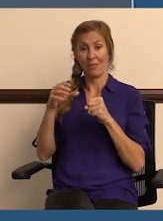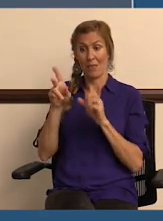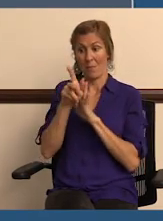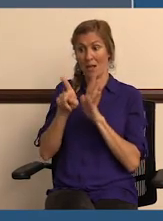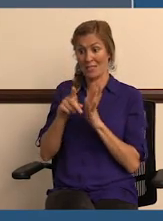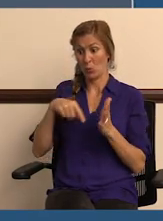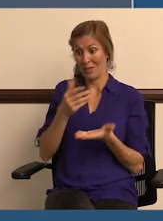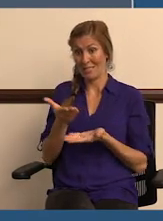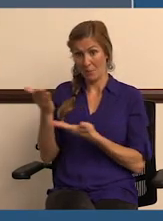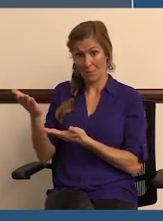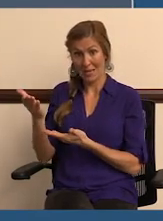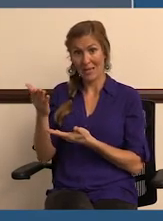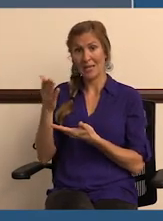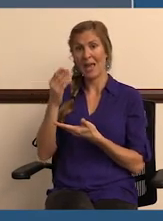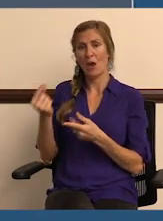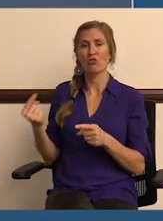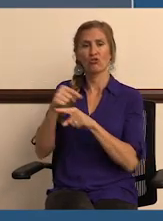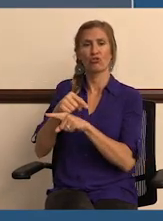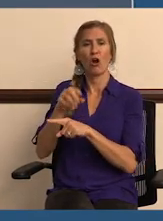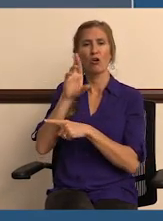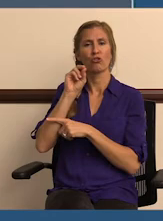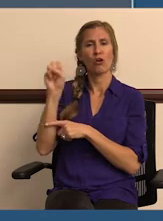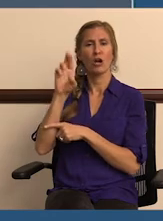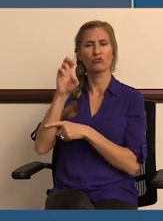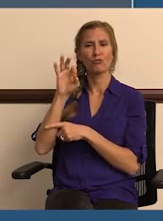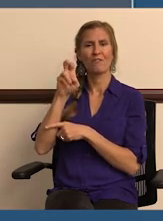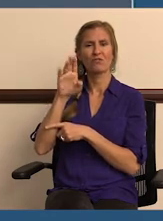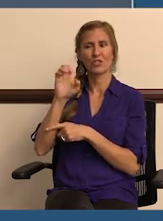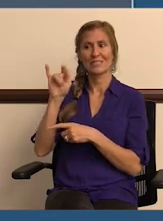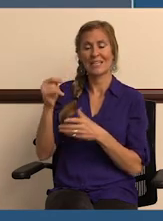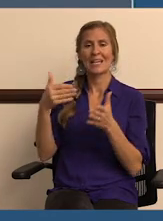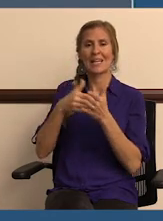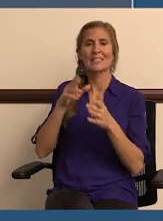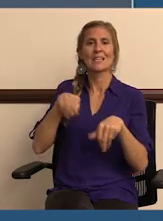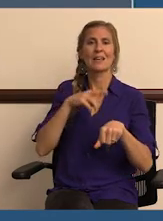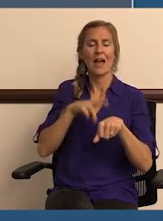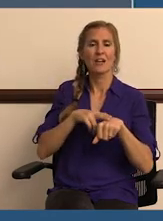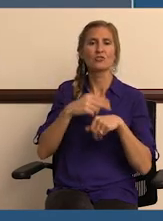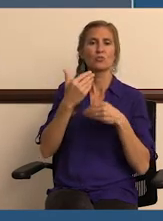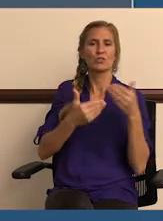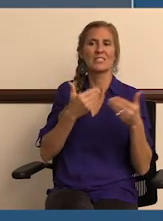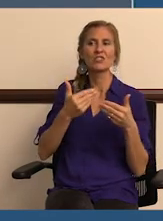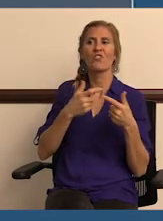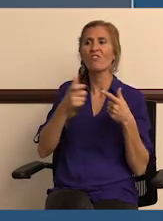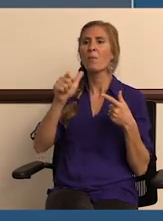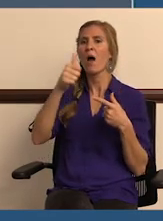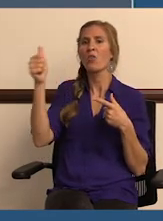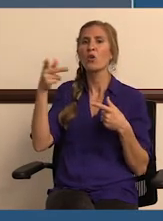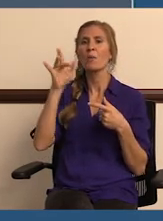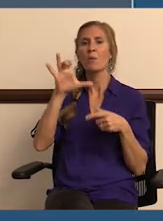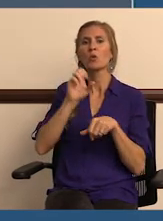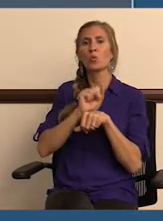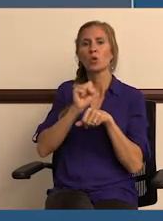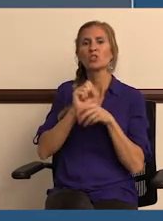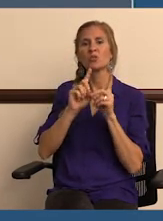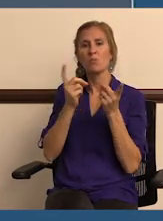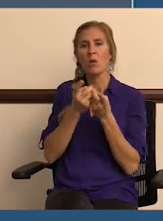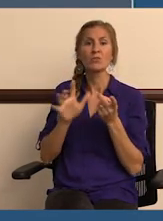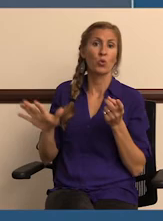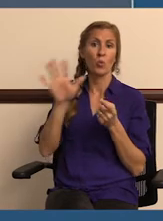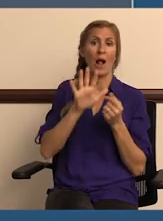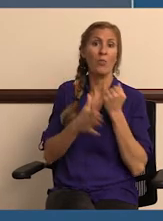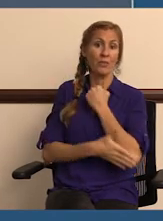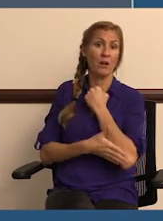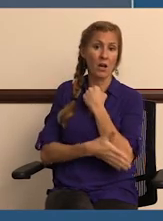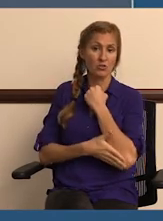policy that we submitted and cross-reference it against national procedures from other public